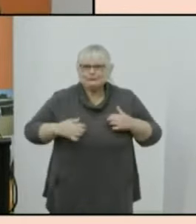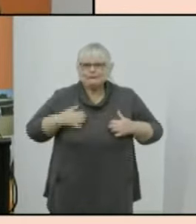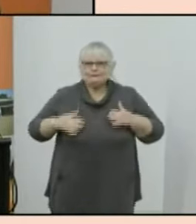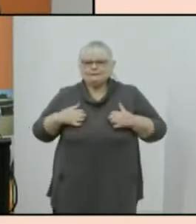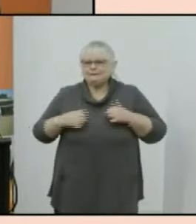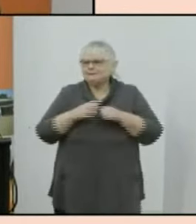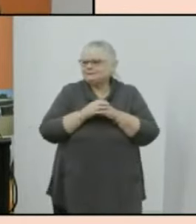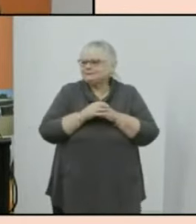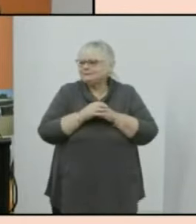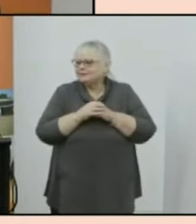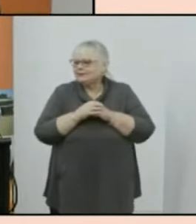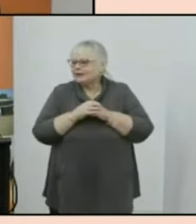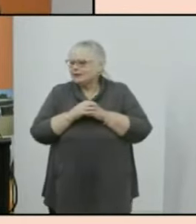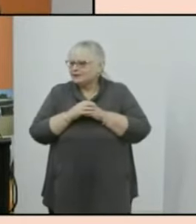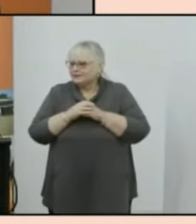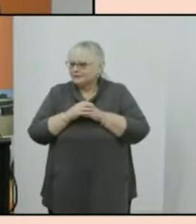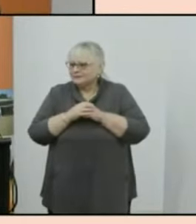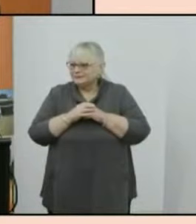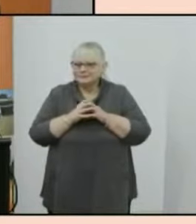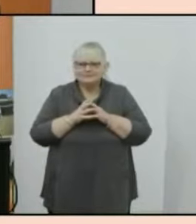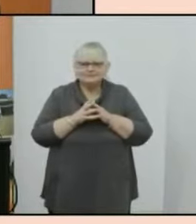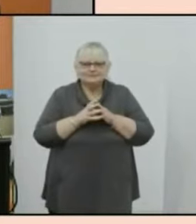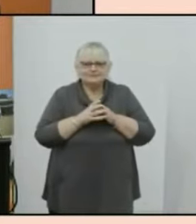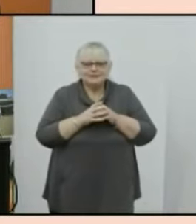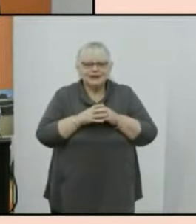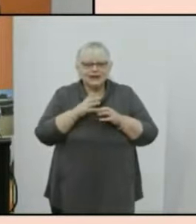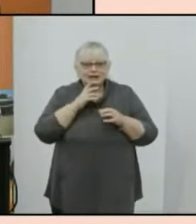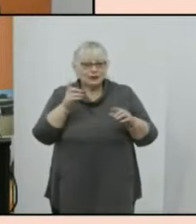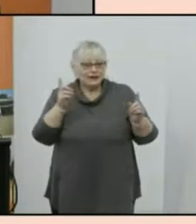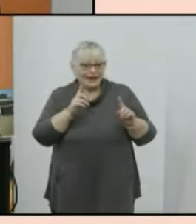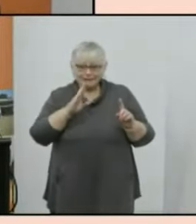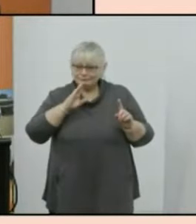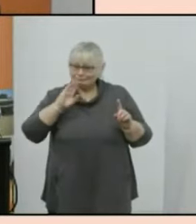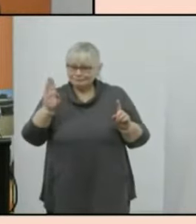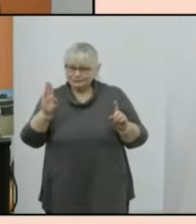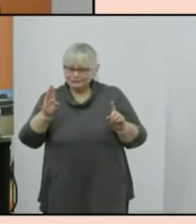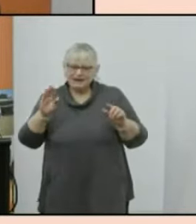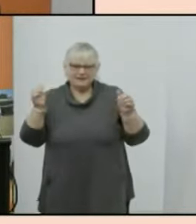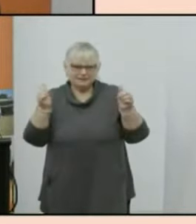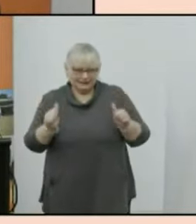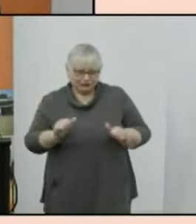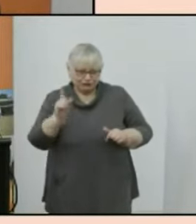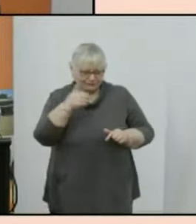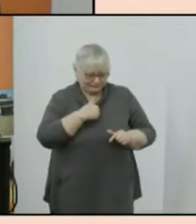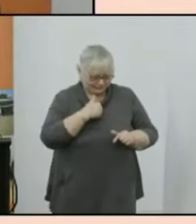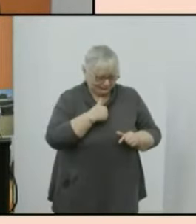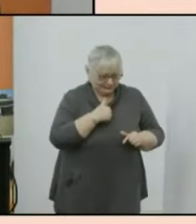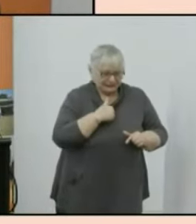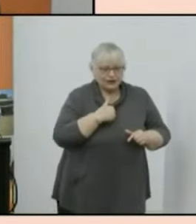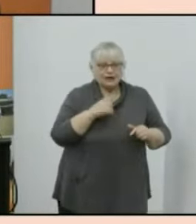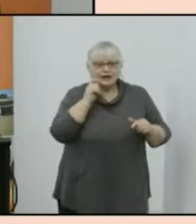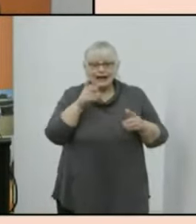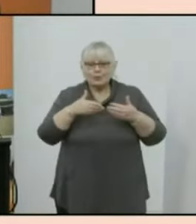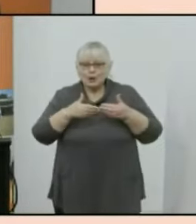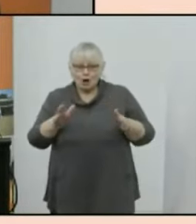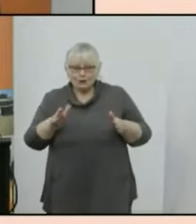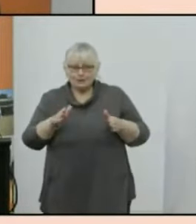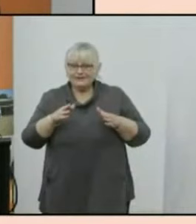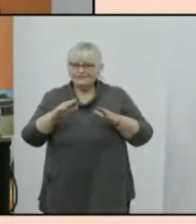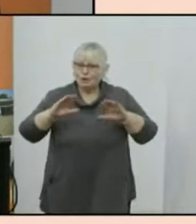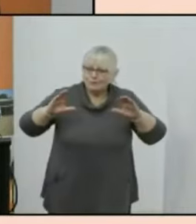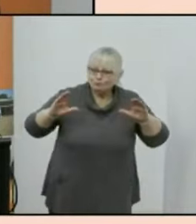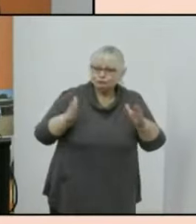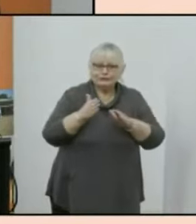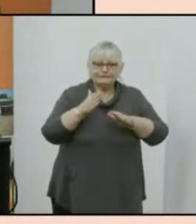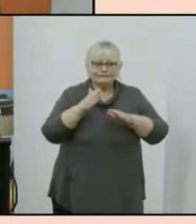excuse me this concludes the speaker component of our event this morning so we'll now be opening up for a